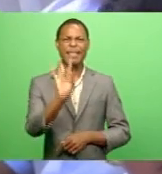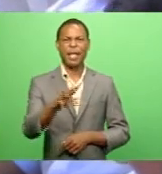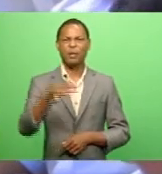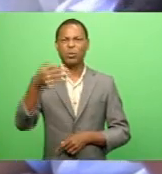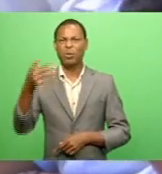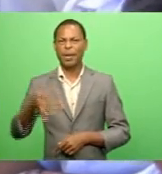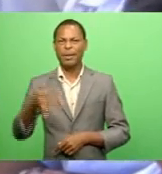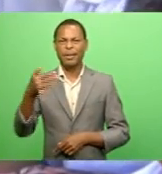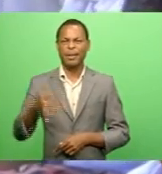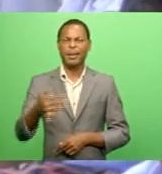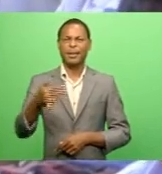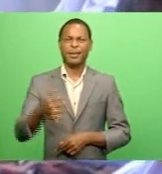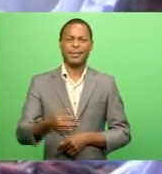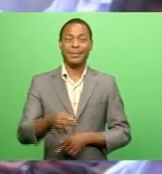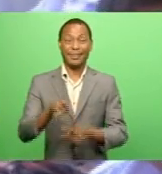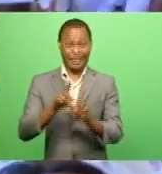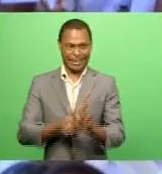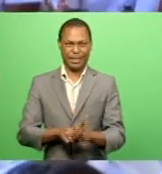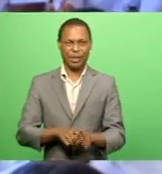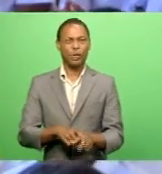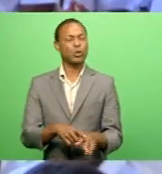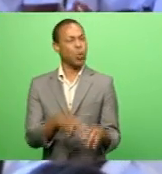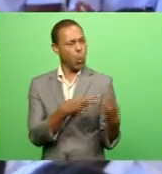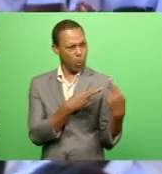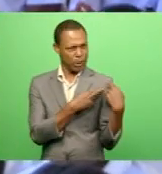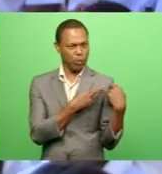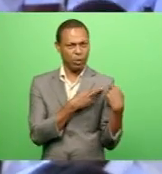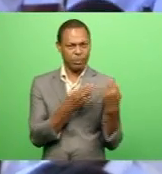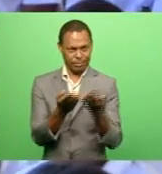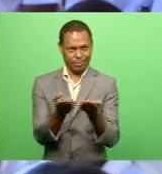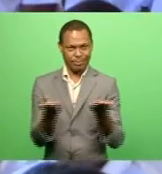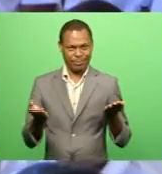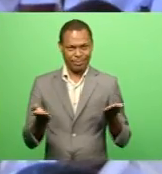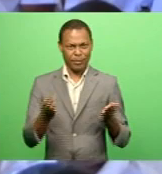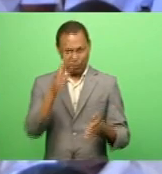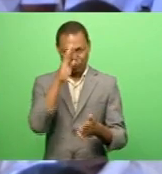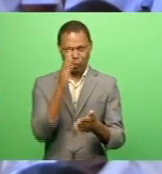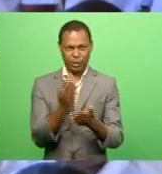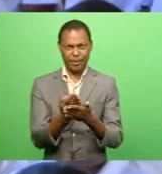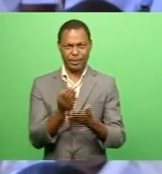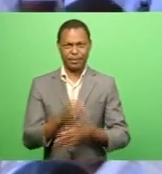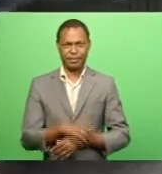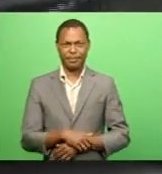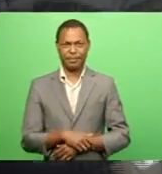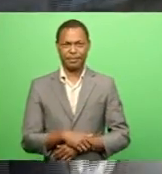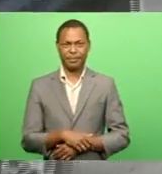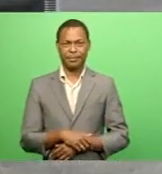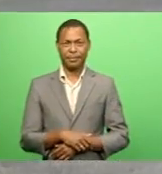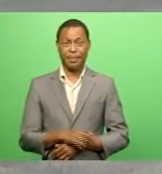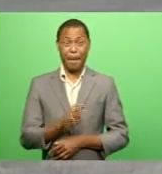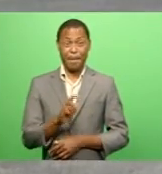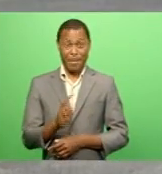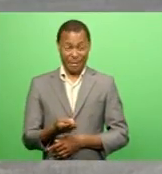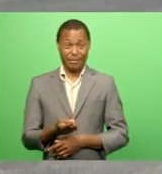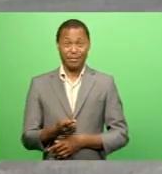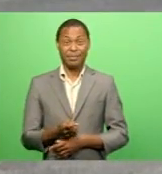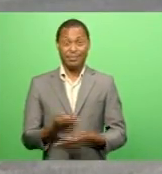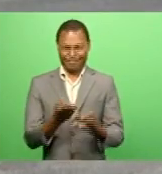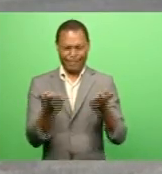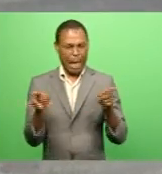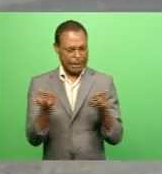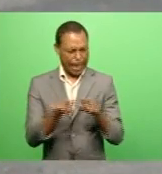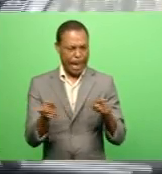And we are responsible for you because you are our students But you are equally responsible